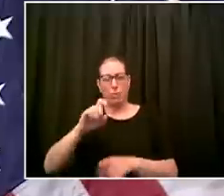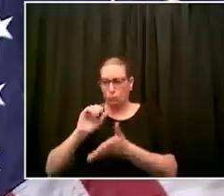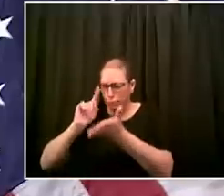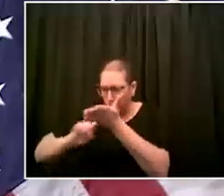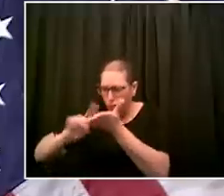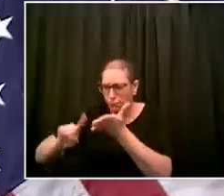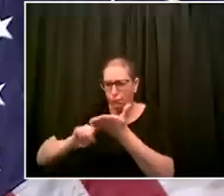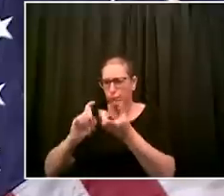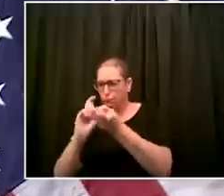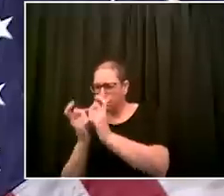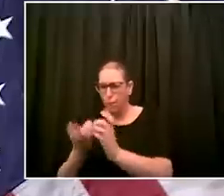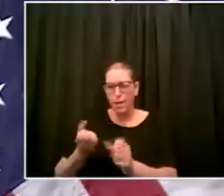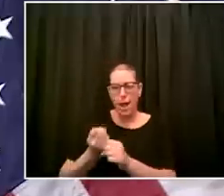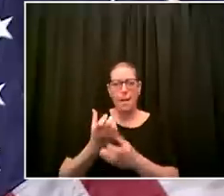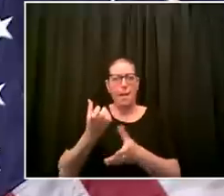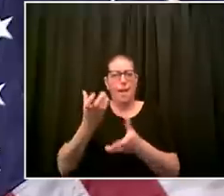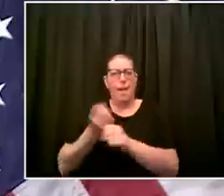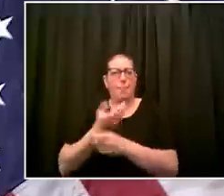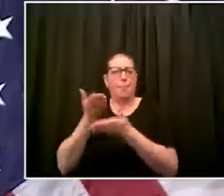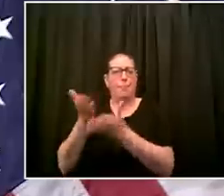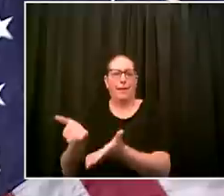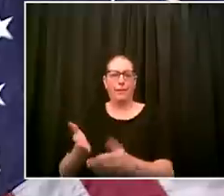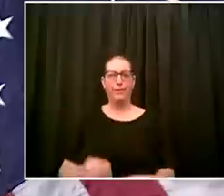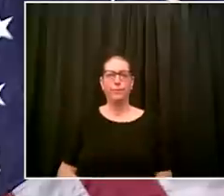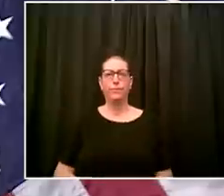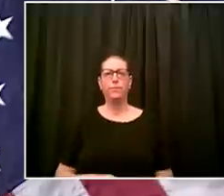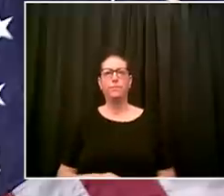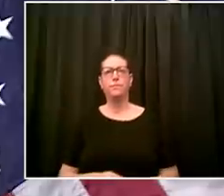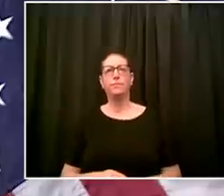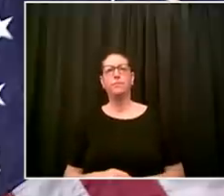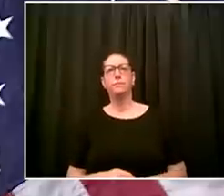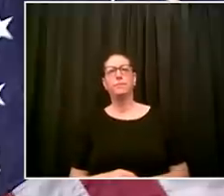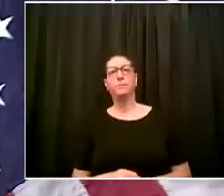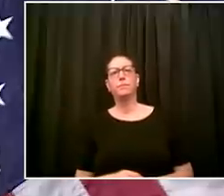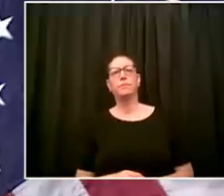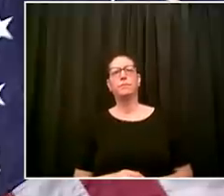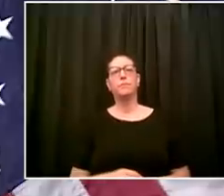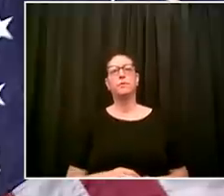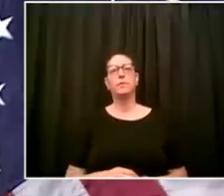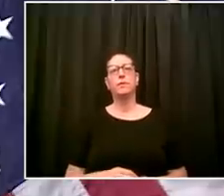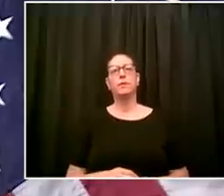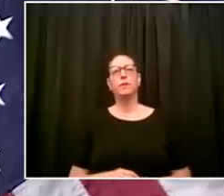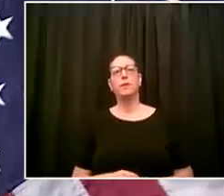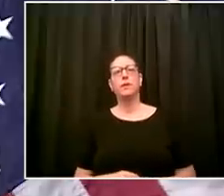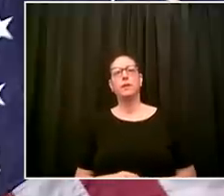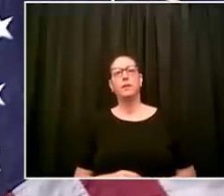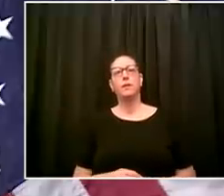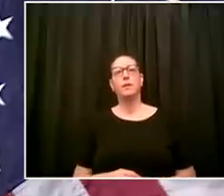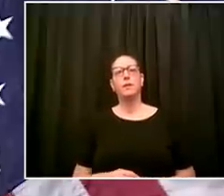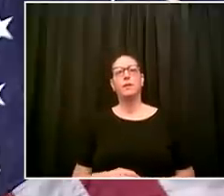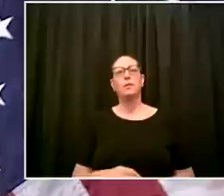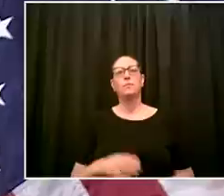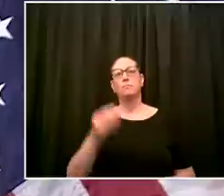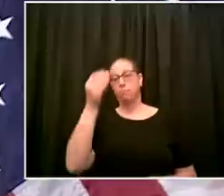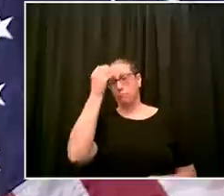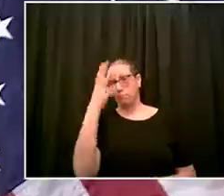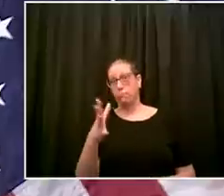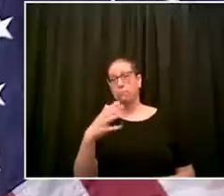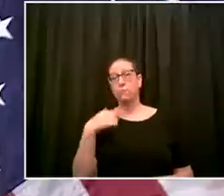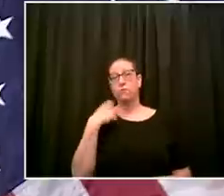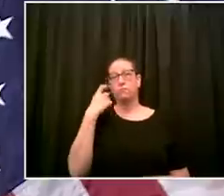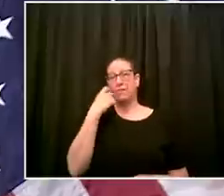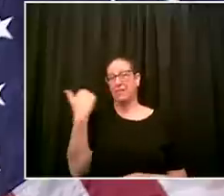again this facility historically may as recently as october newsweek ranked the kohler